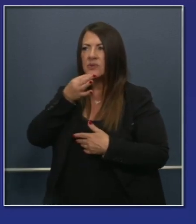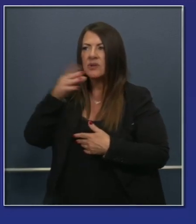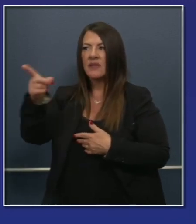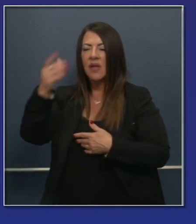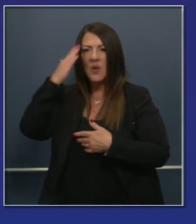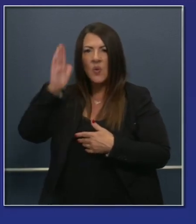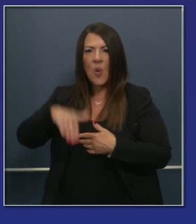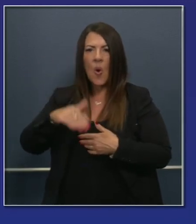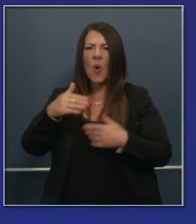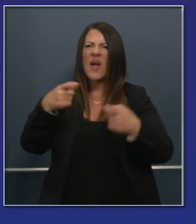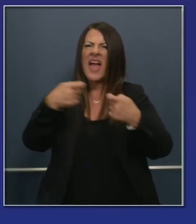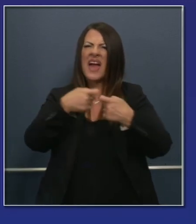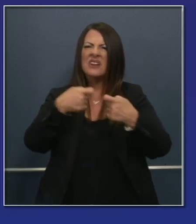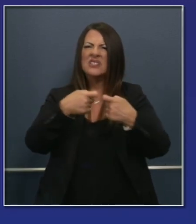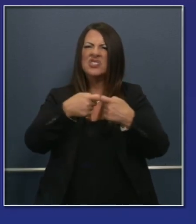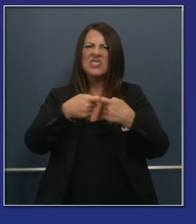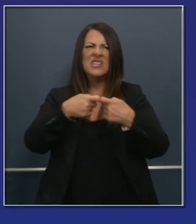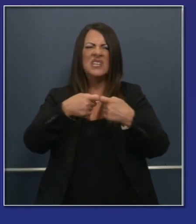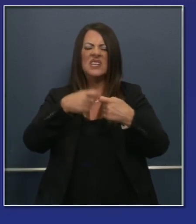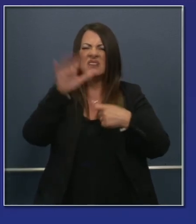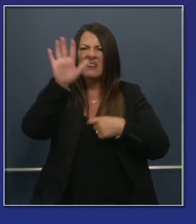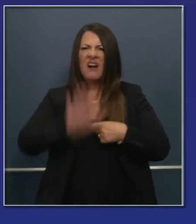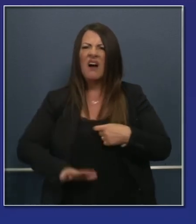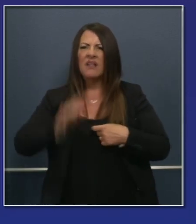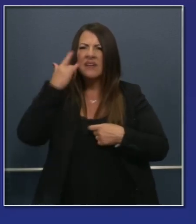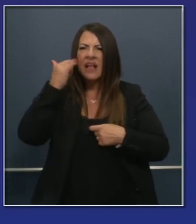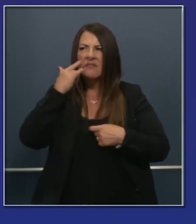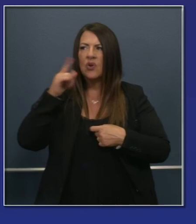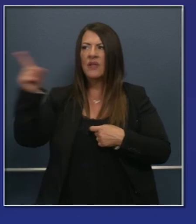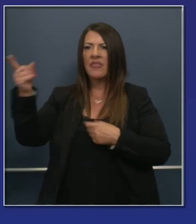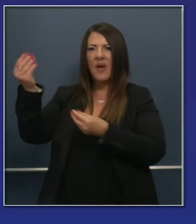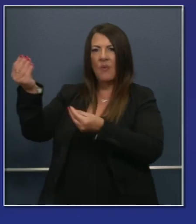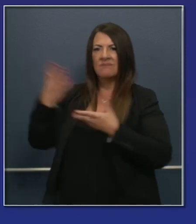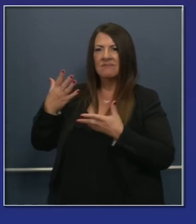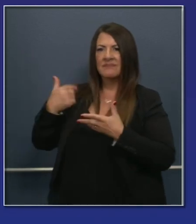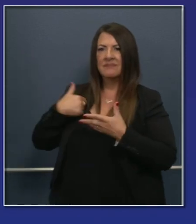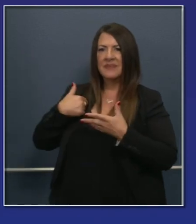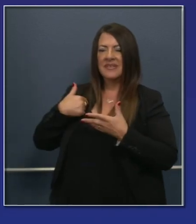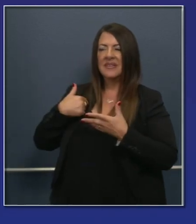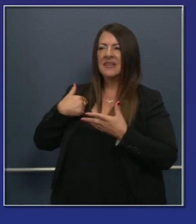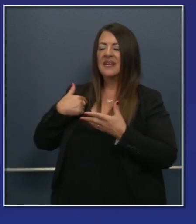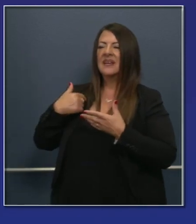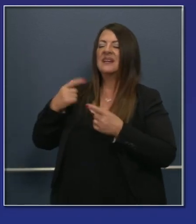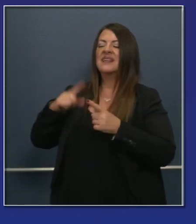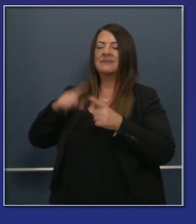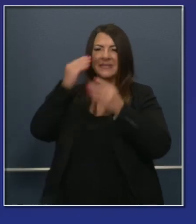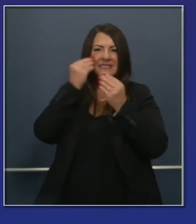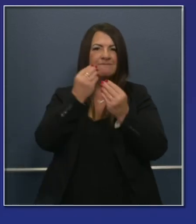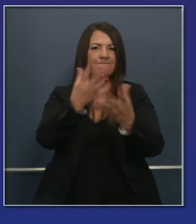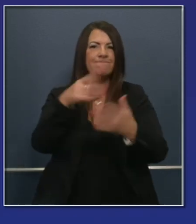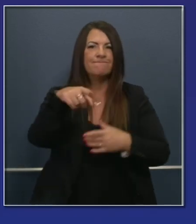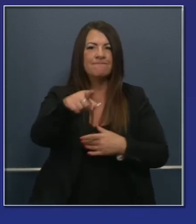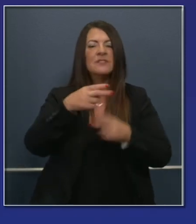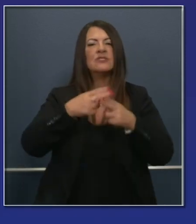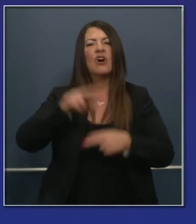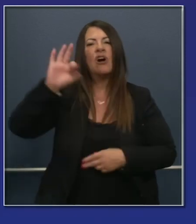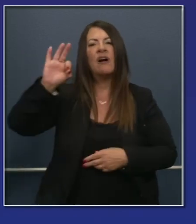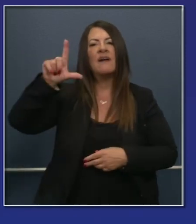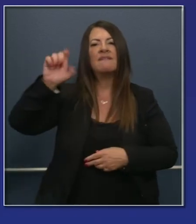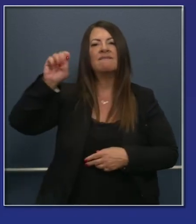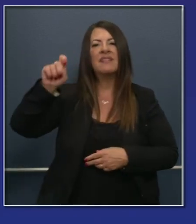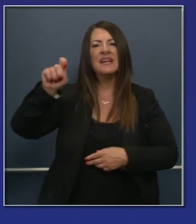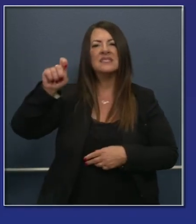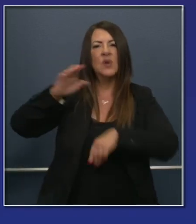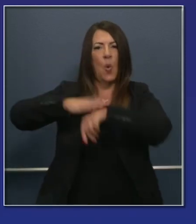it relates to energy consumption in the state. They wanted me to tell you that this flex warning that they put out today